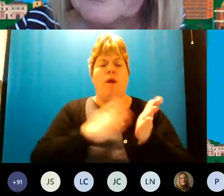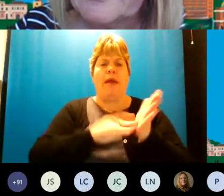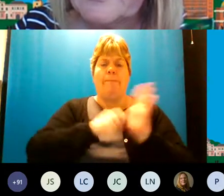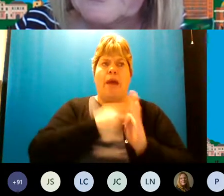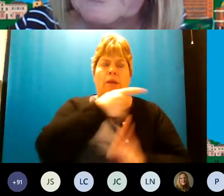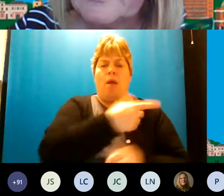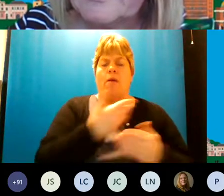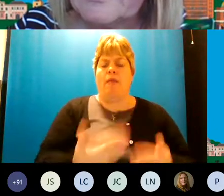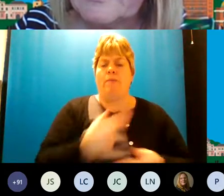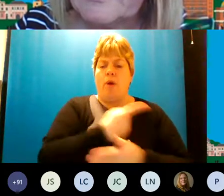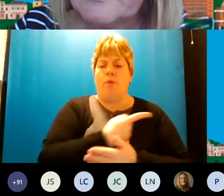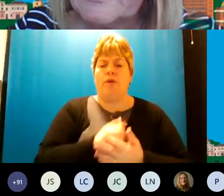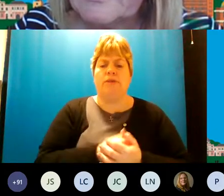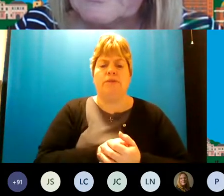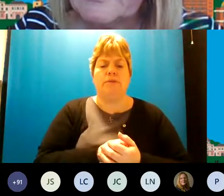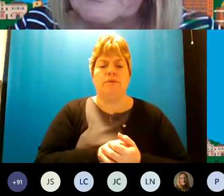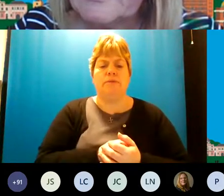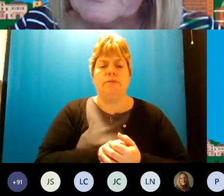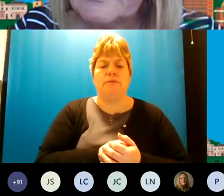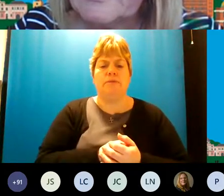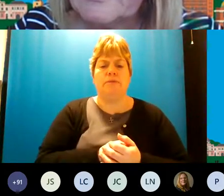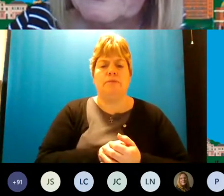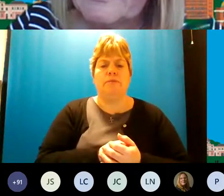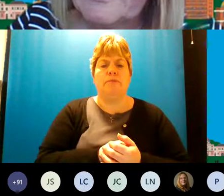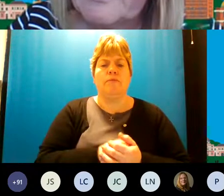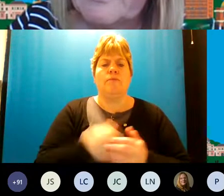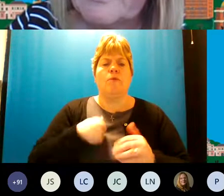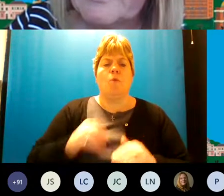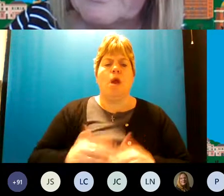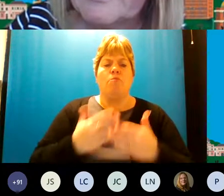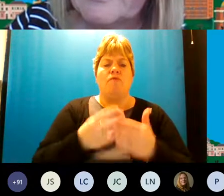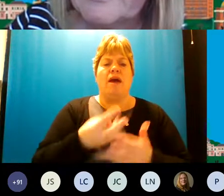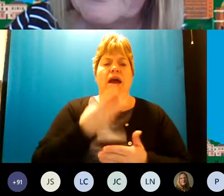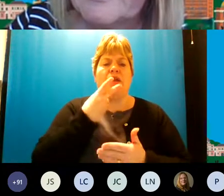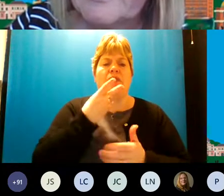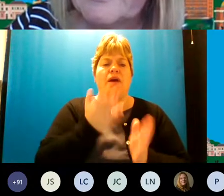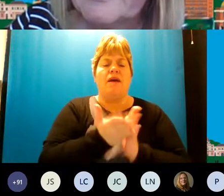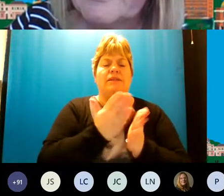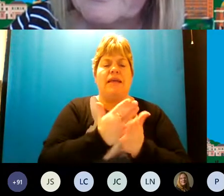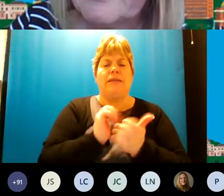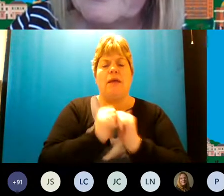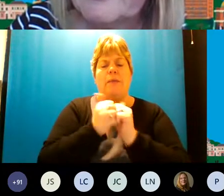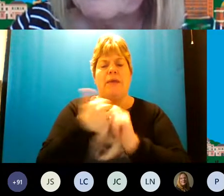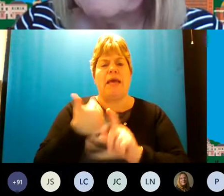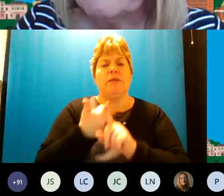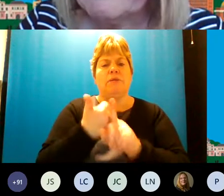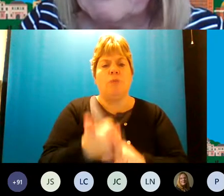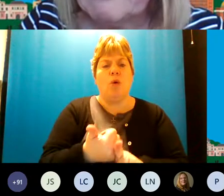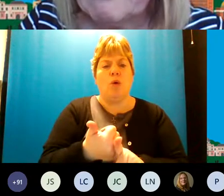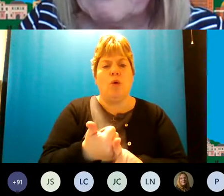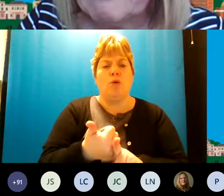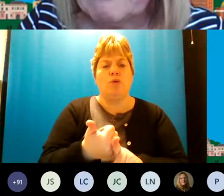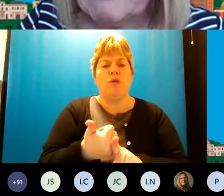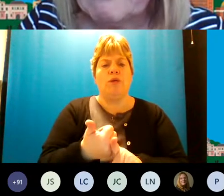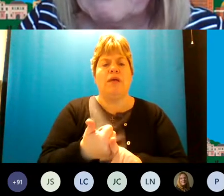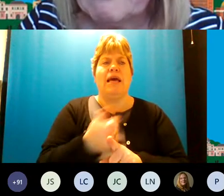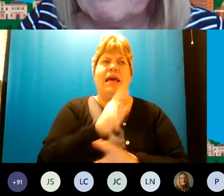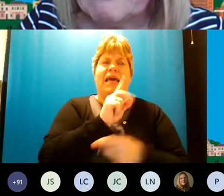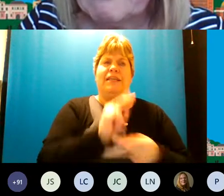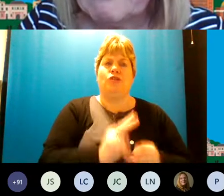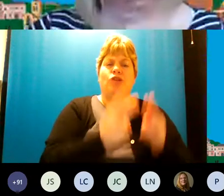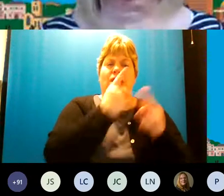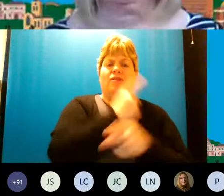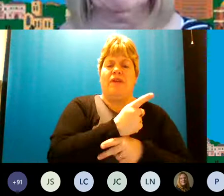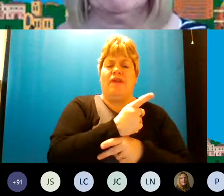the moment um and we're providing third sector peer support um and uh in chesterfield uh